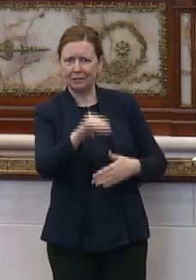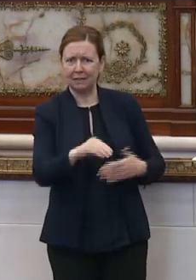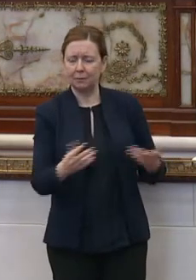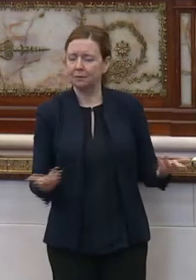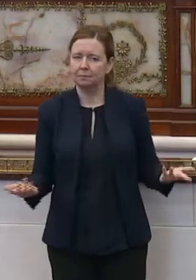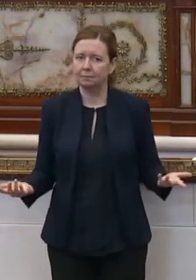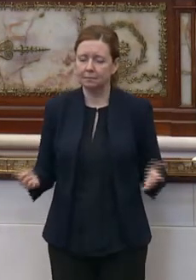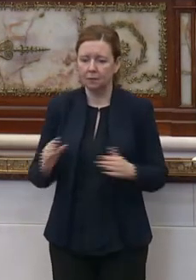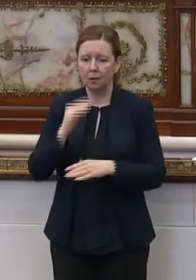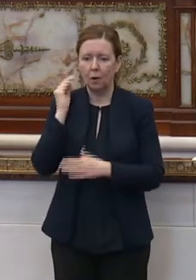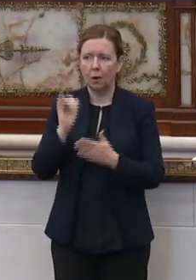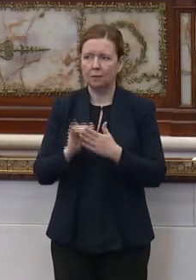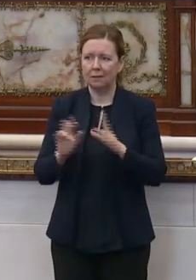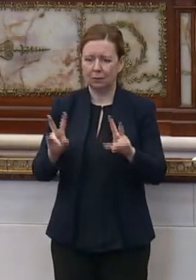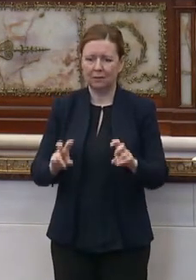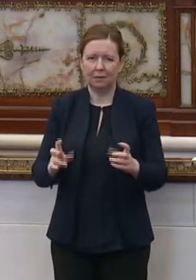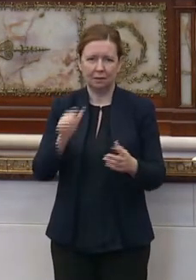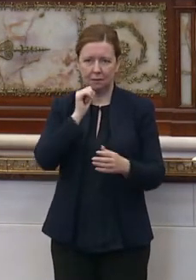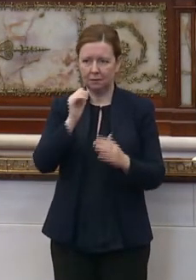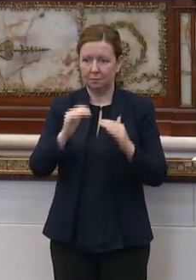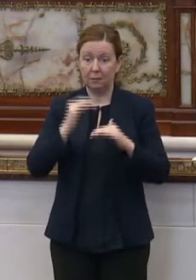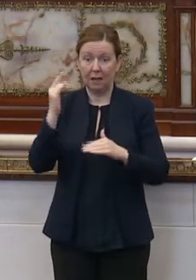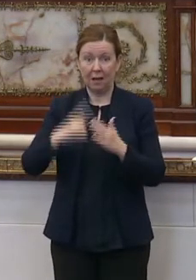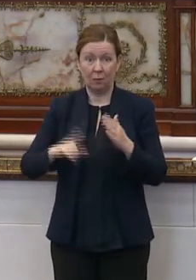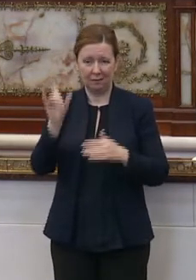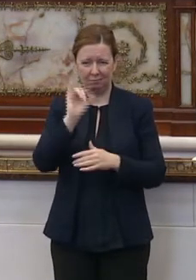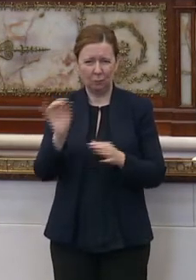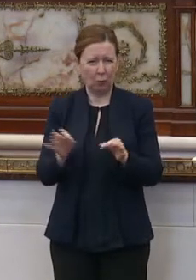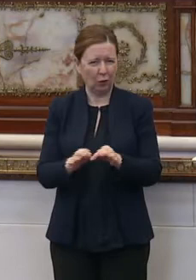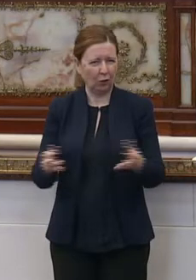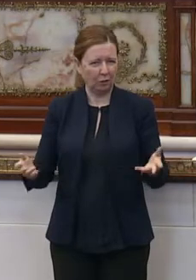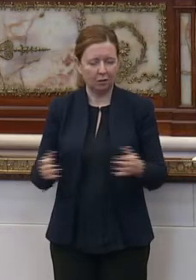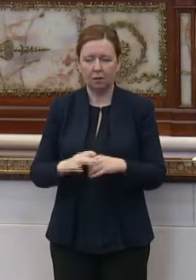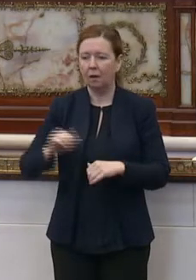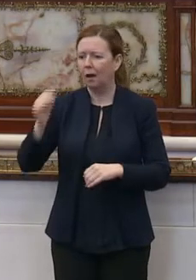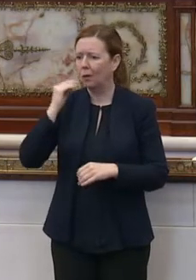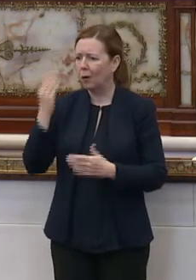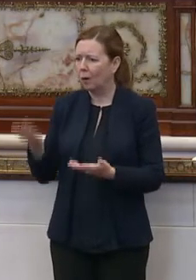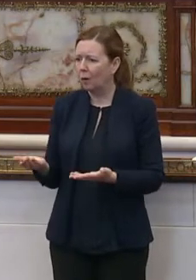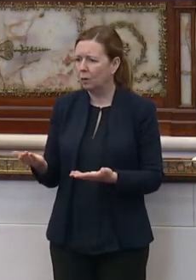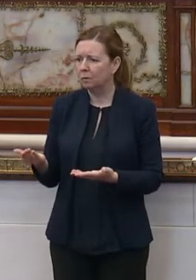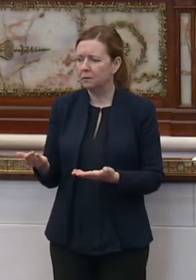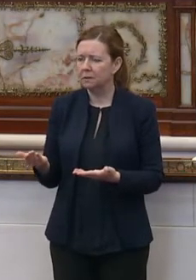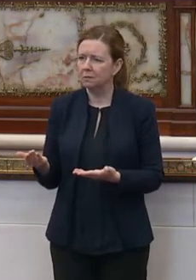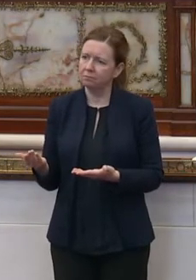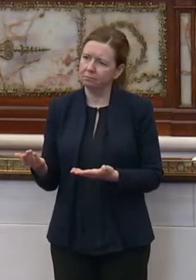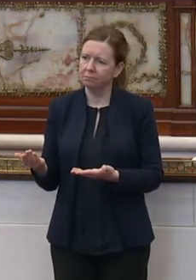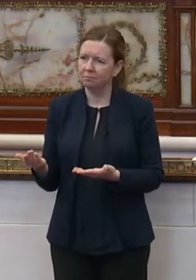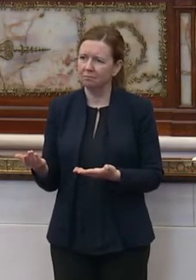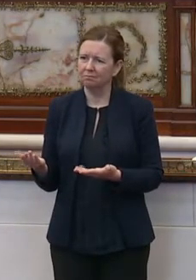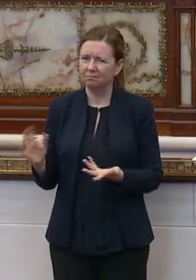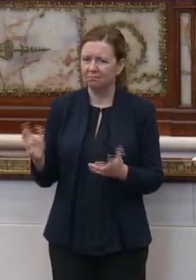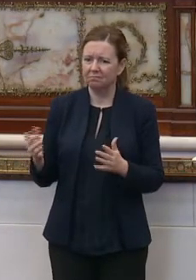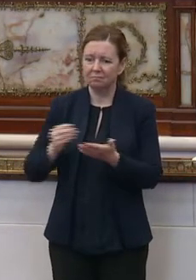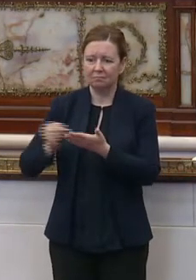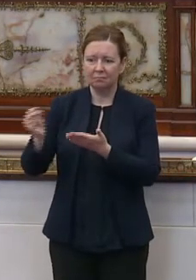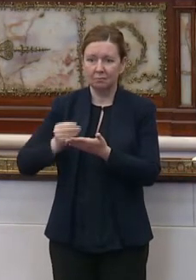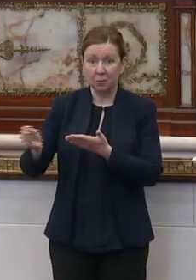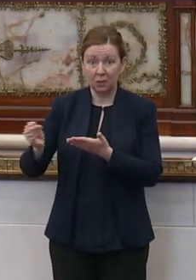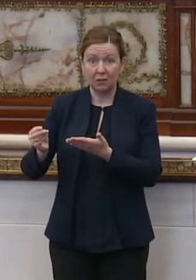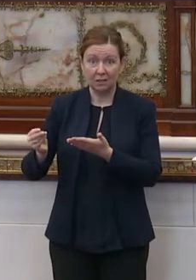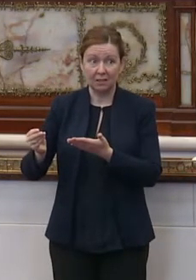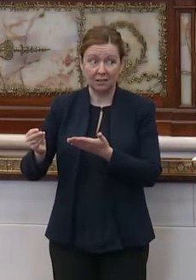homes that were assessed way beyond what they appeared they were worth. Other homes that were purchased at